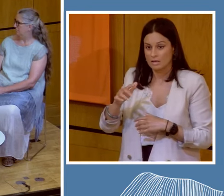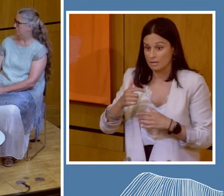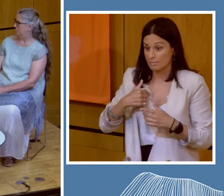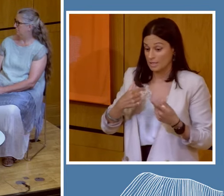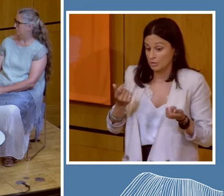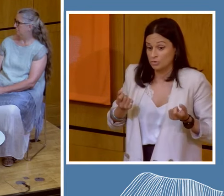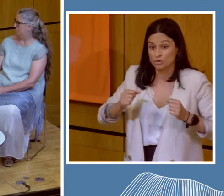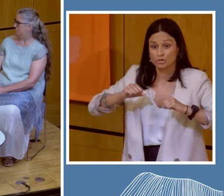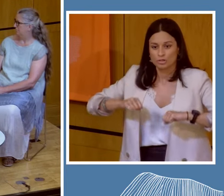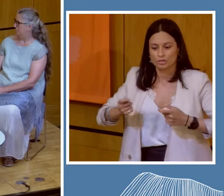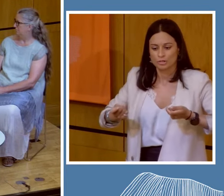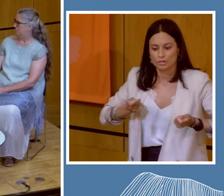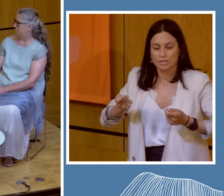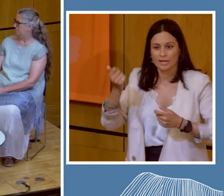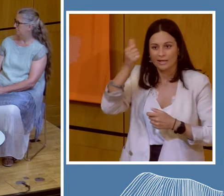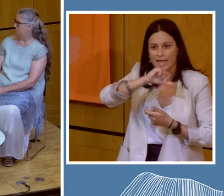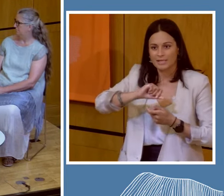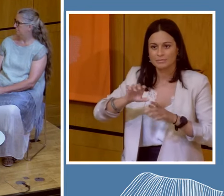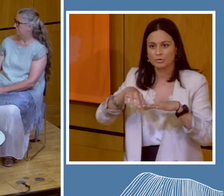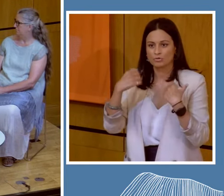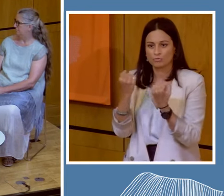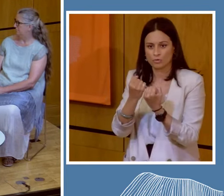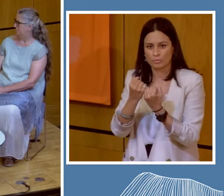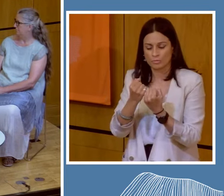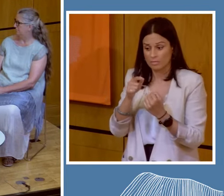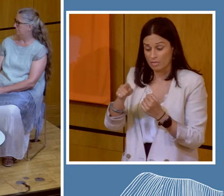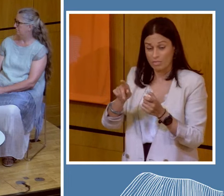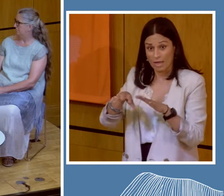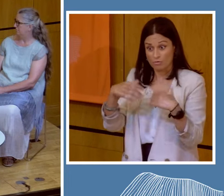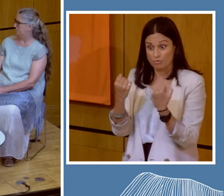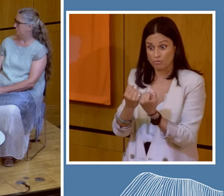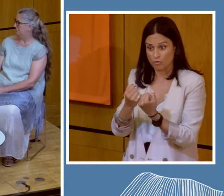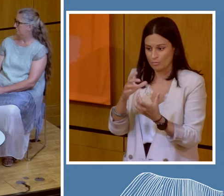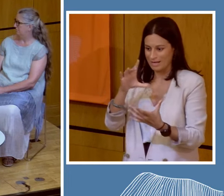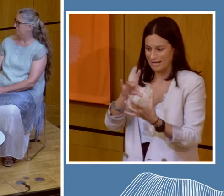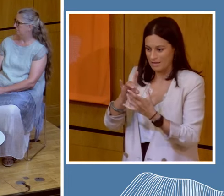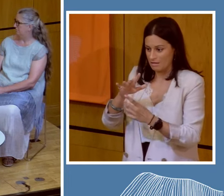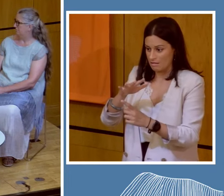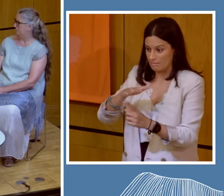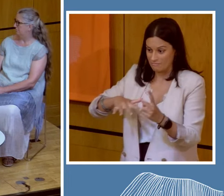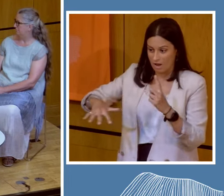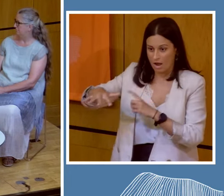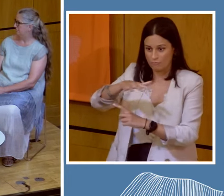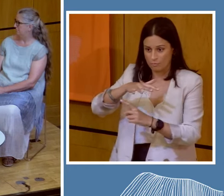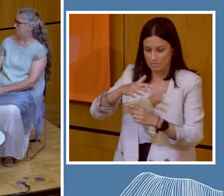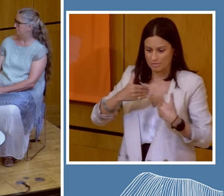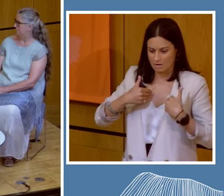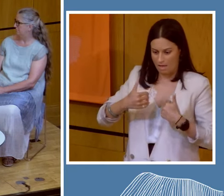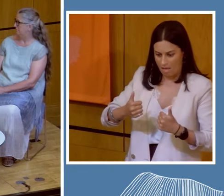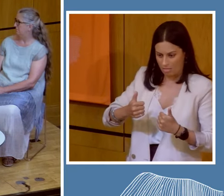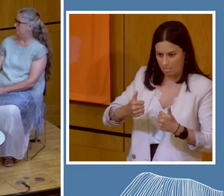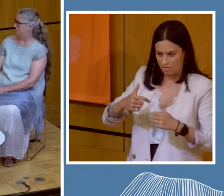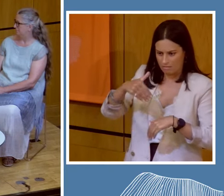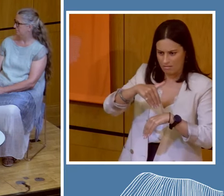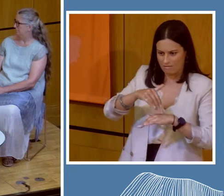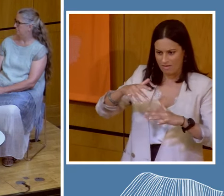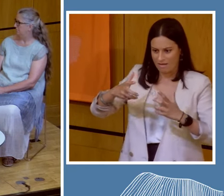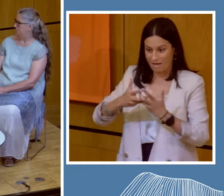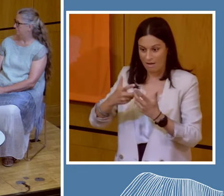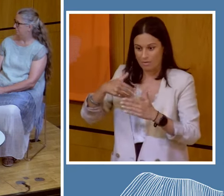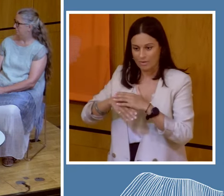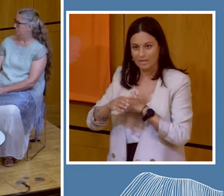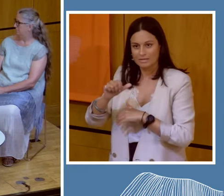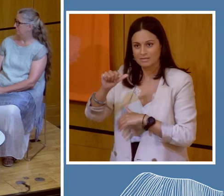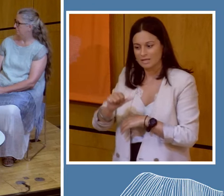for the environmental determinants of climate and health for Southeast Asia, which